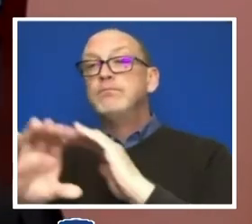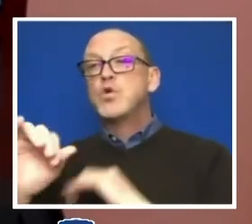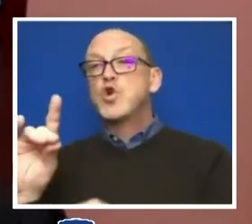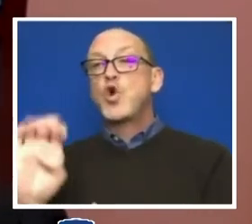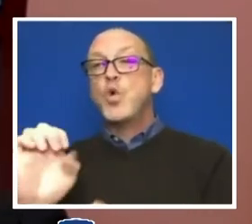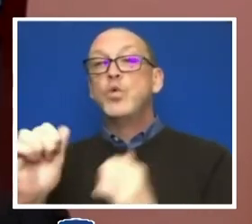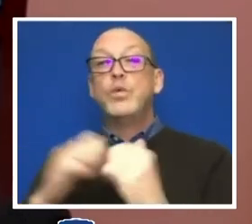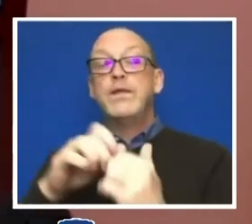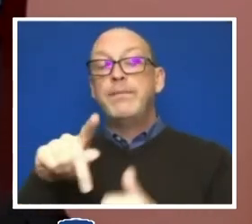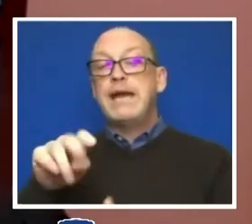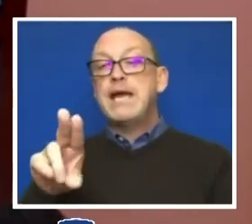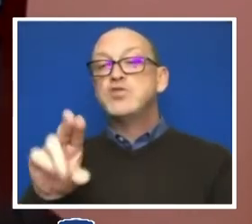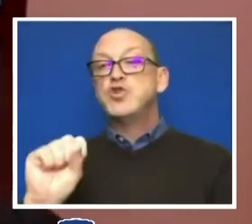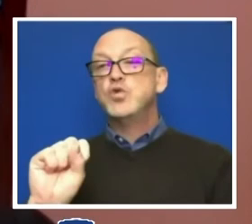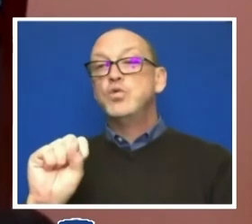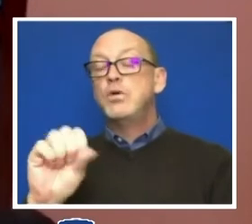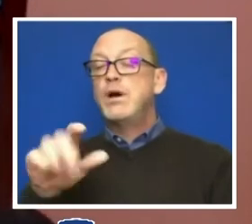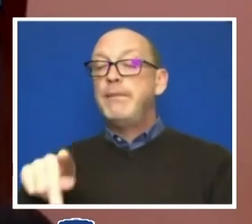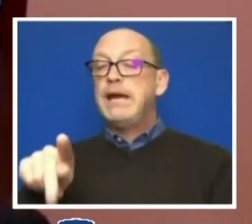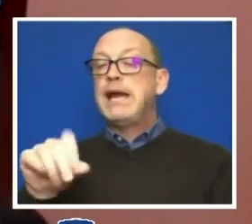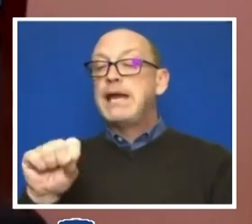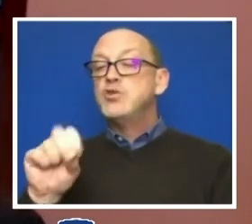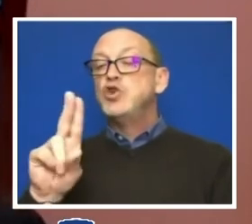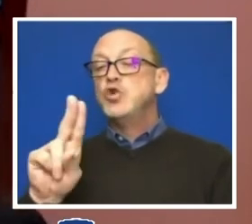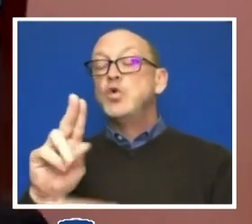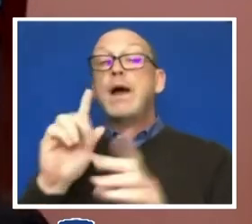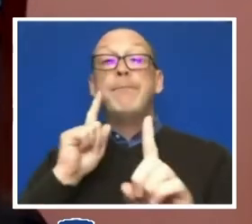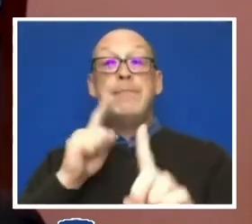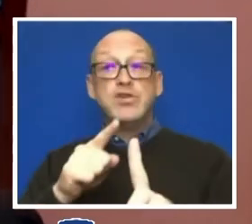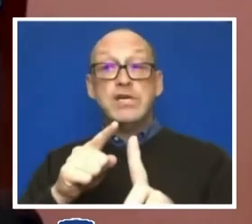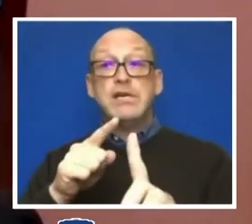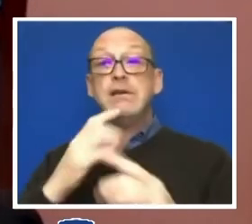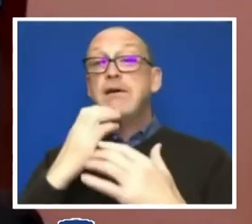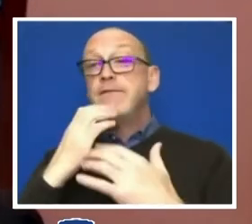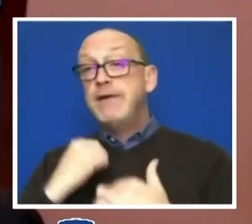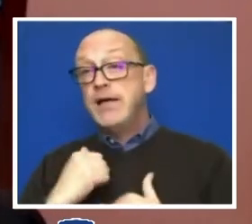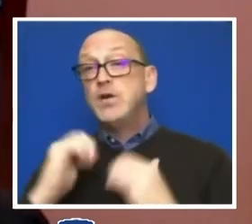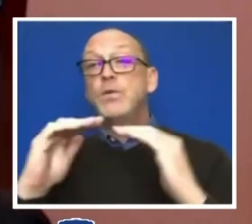State's mission and values of equity and inclusion.